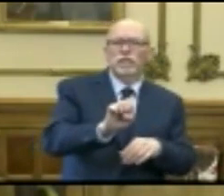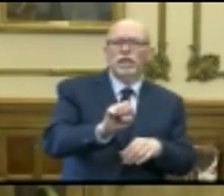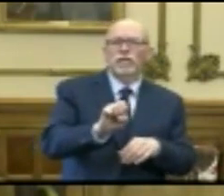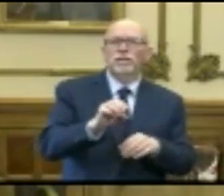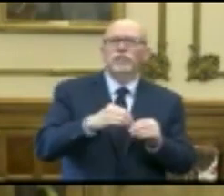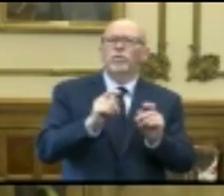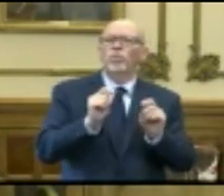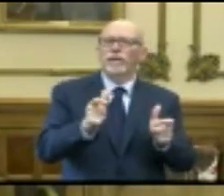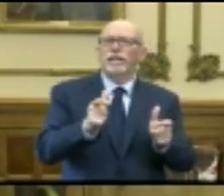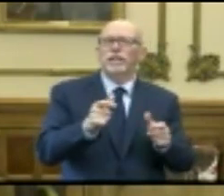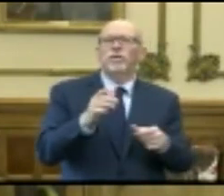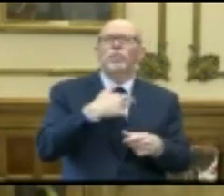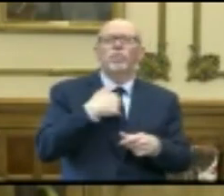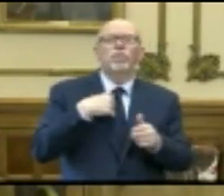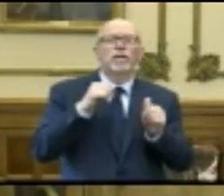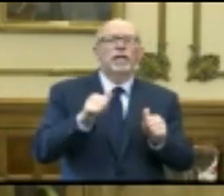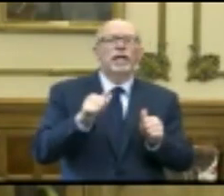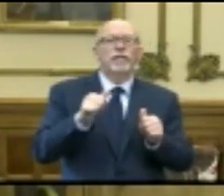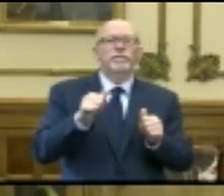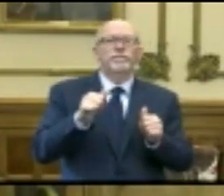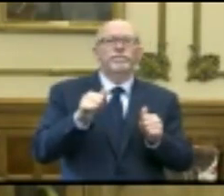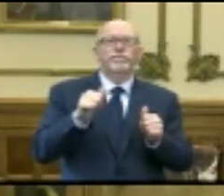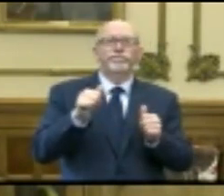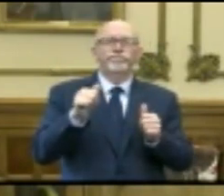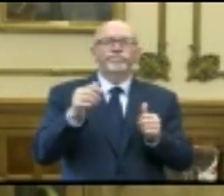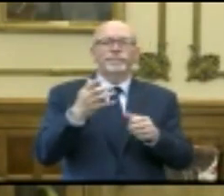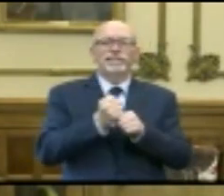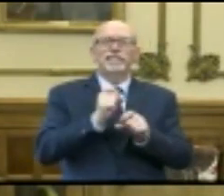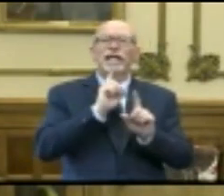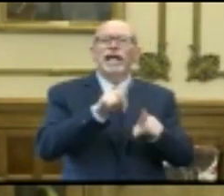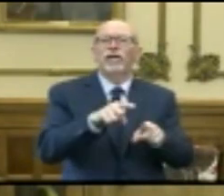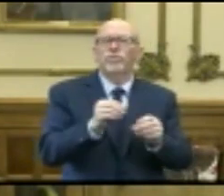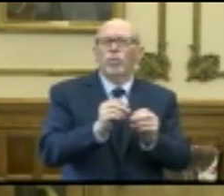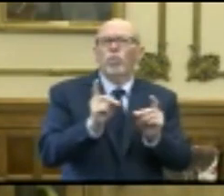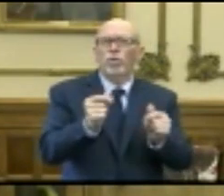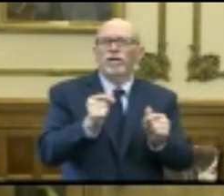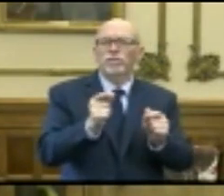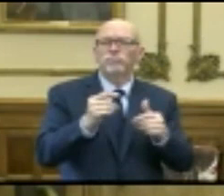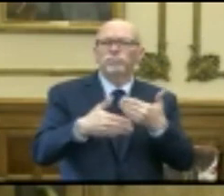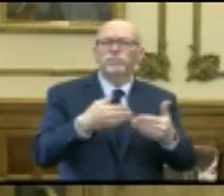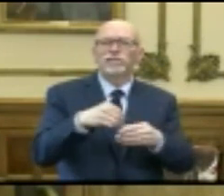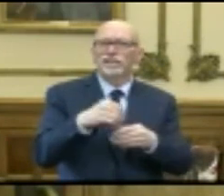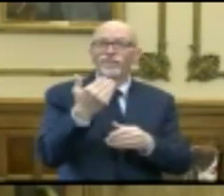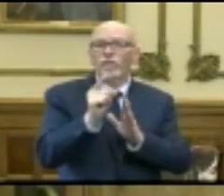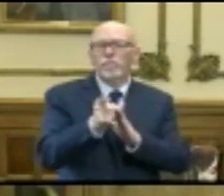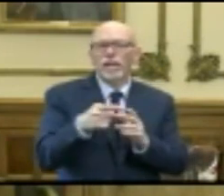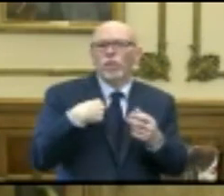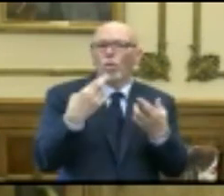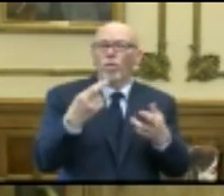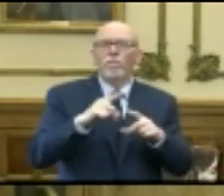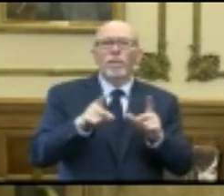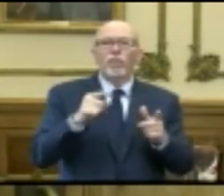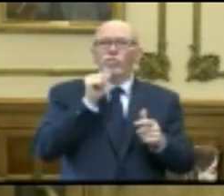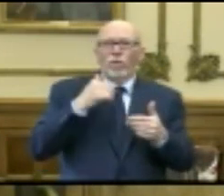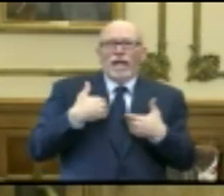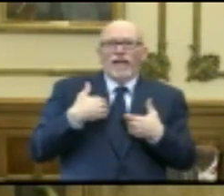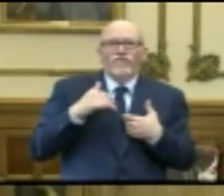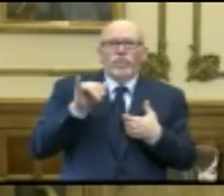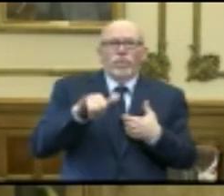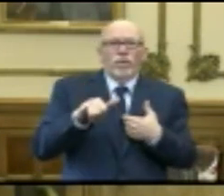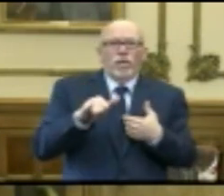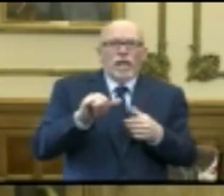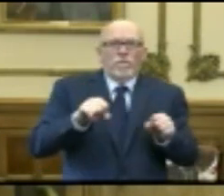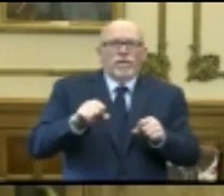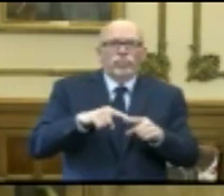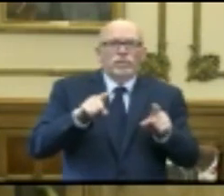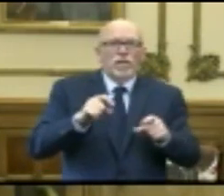a very quick manner so that we can give individuals an answer in a more quick fashion, like within 15 minutes. But I just don't have those cassettes yet to